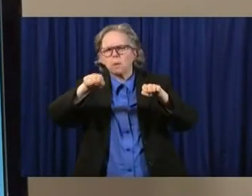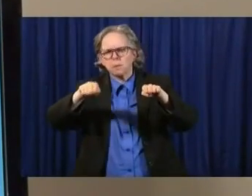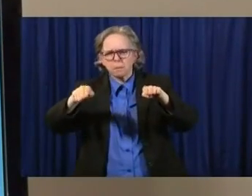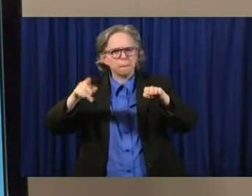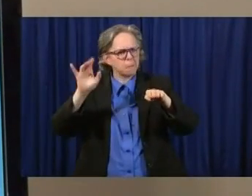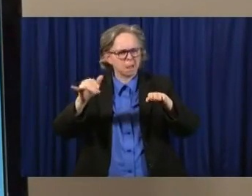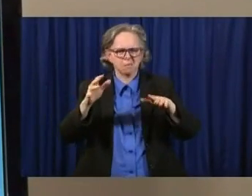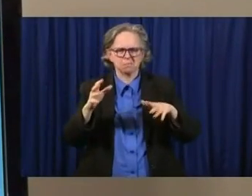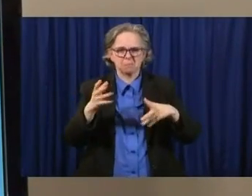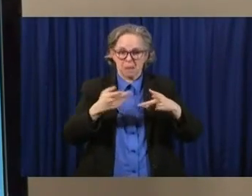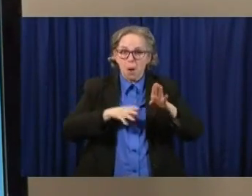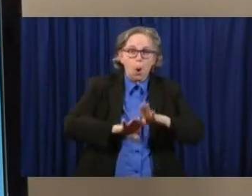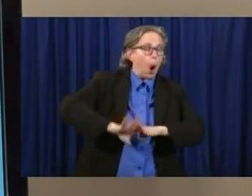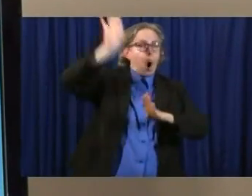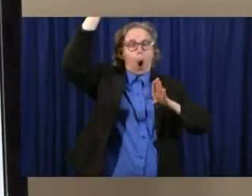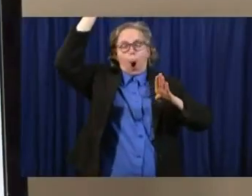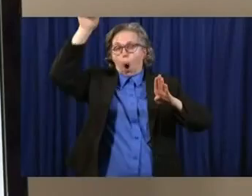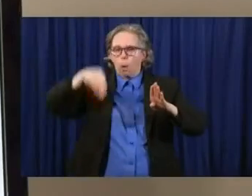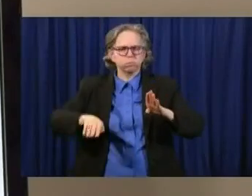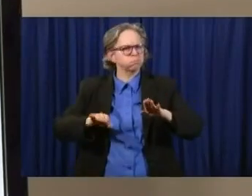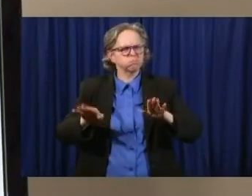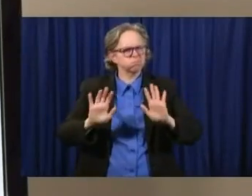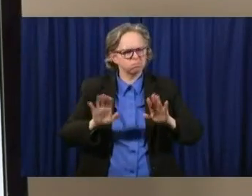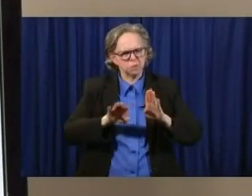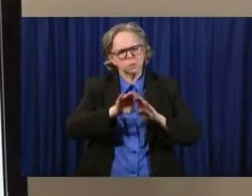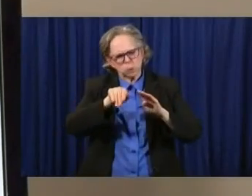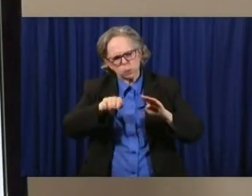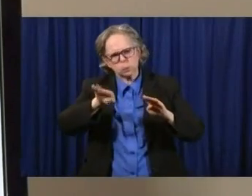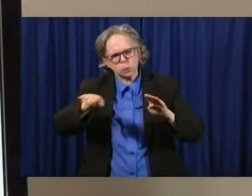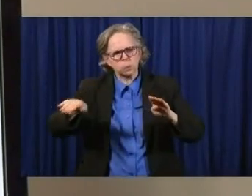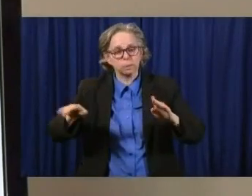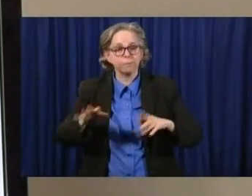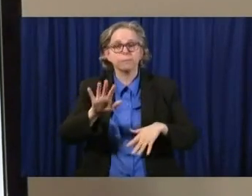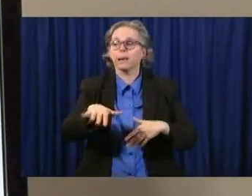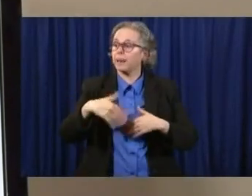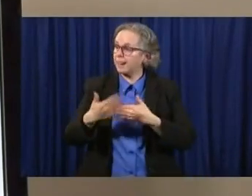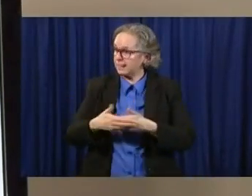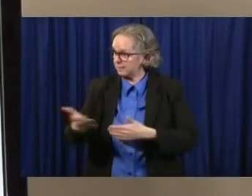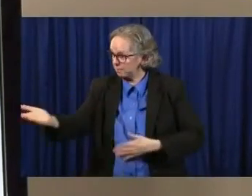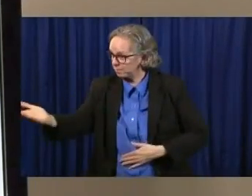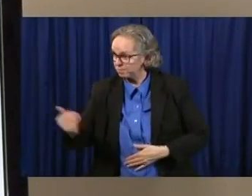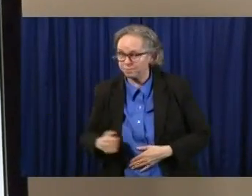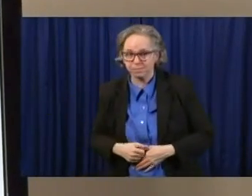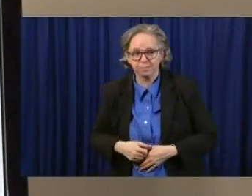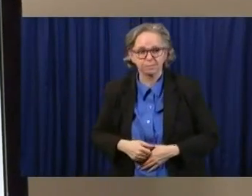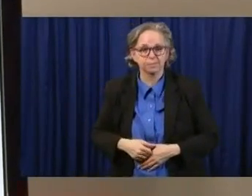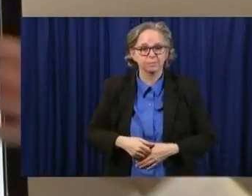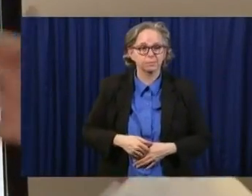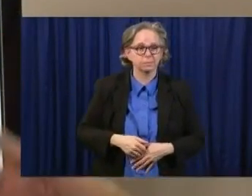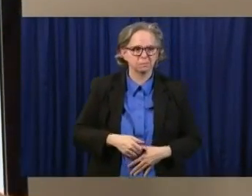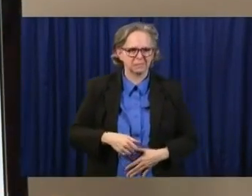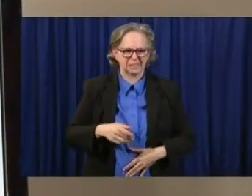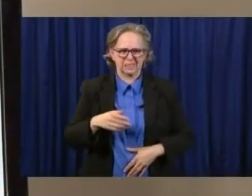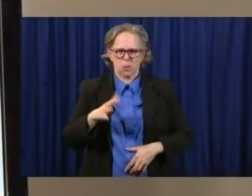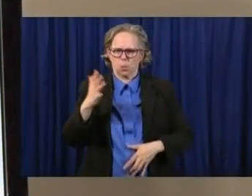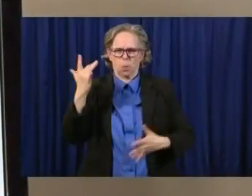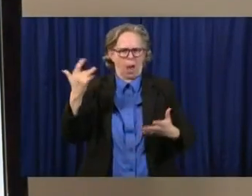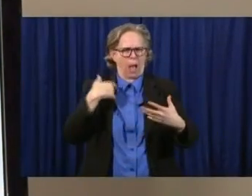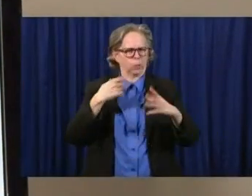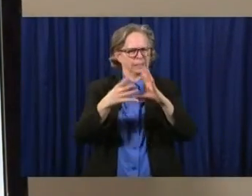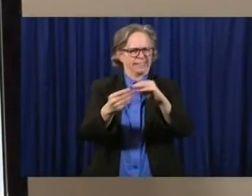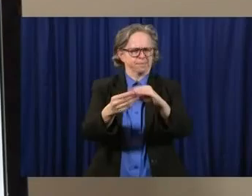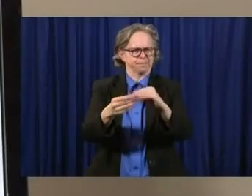significant change. Next slide. As the governor said, why is this important that we have these